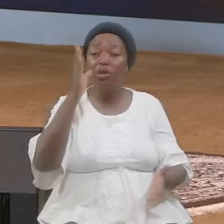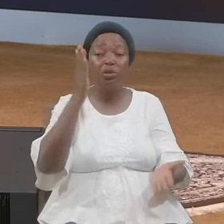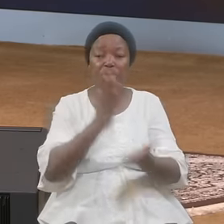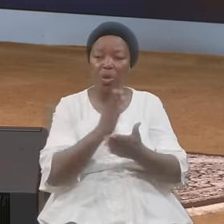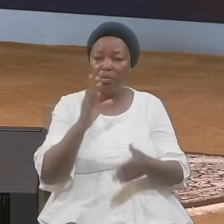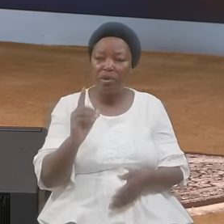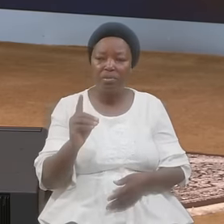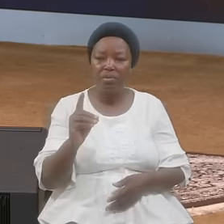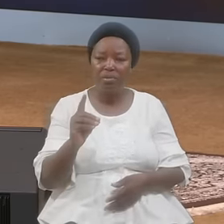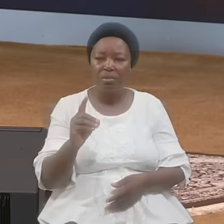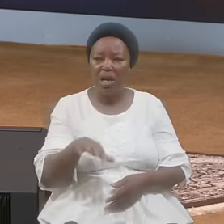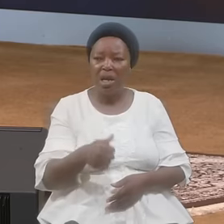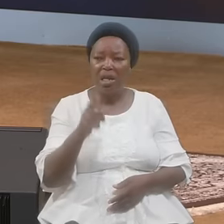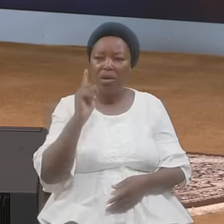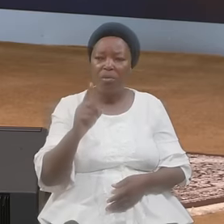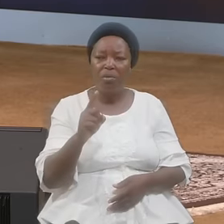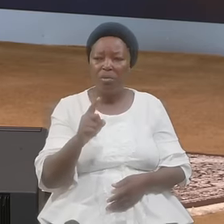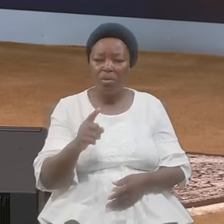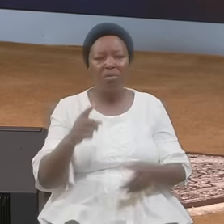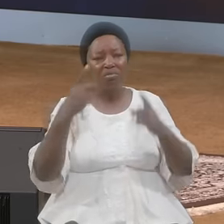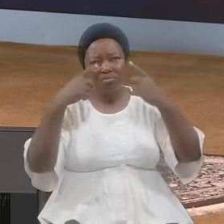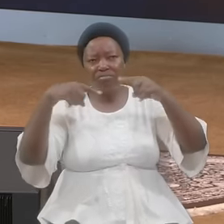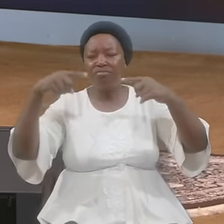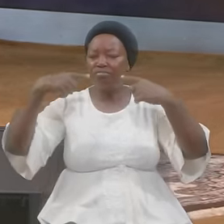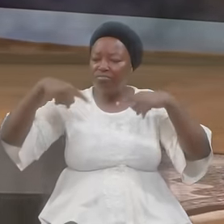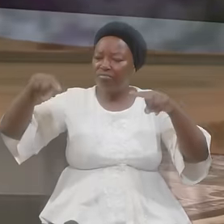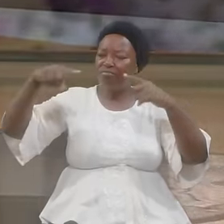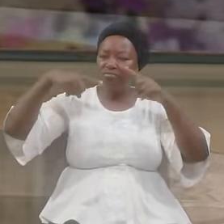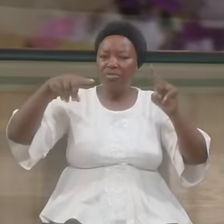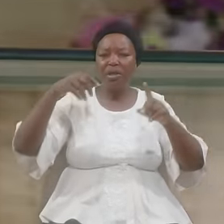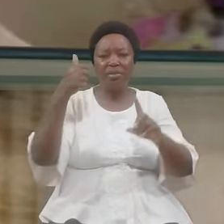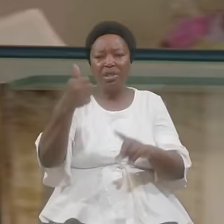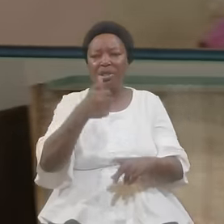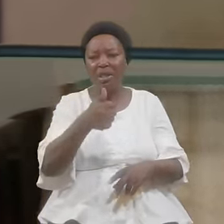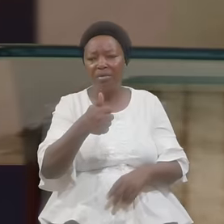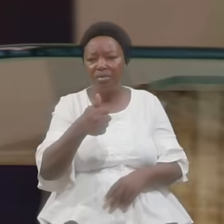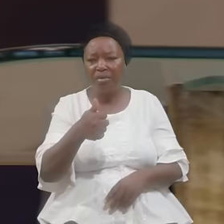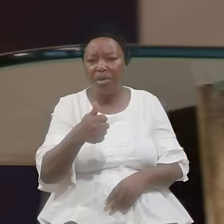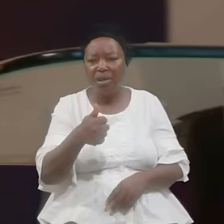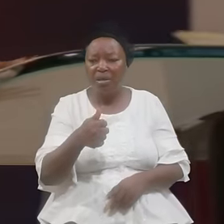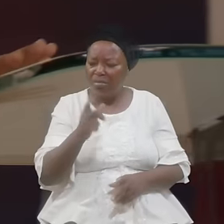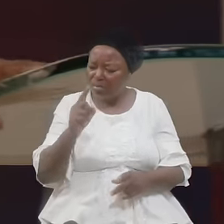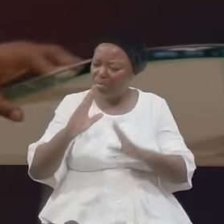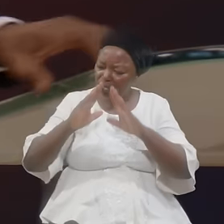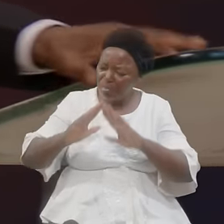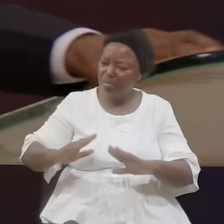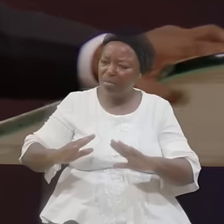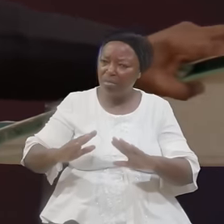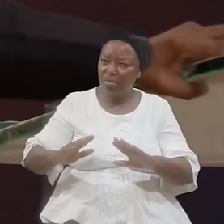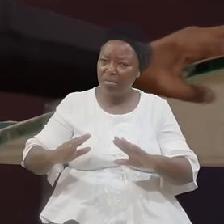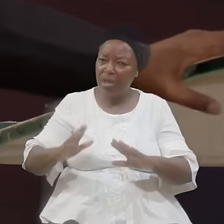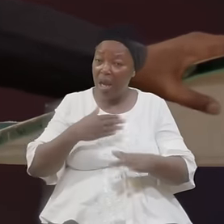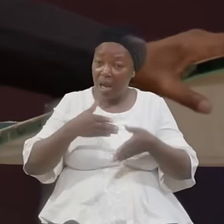Anyone Advertising Himself Just Keep Quiet And